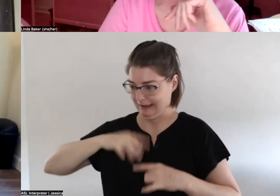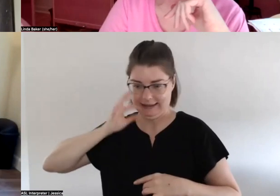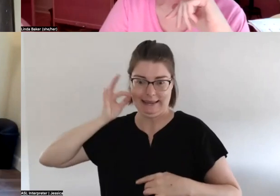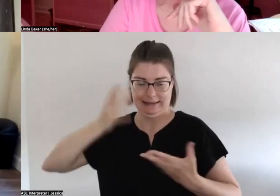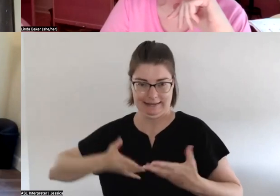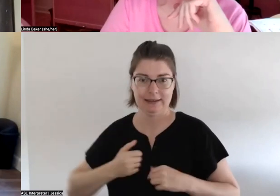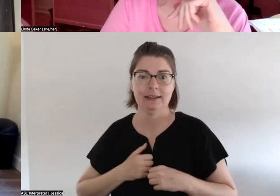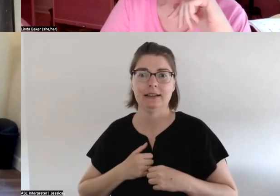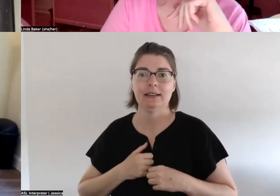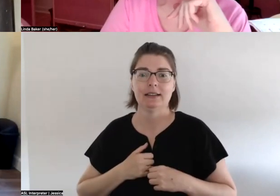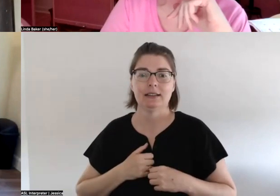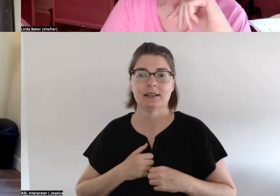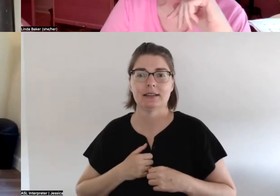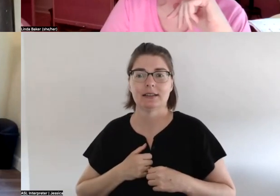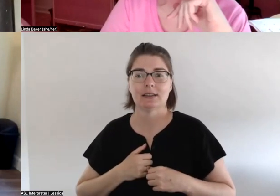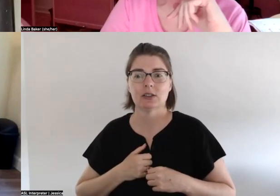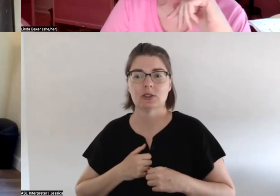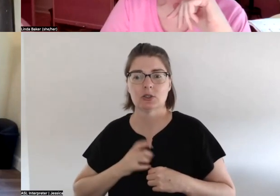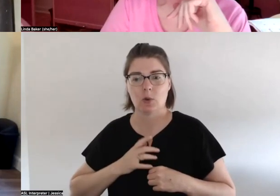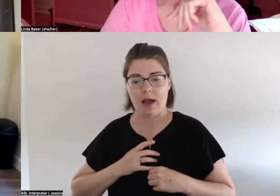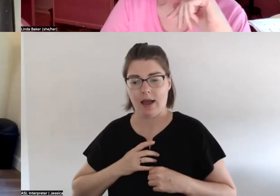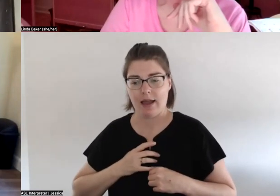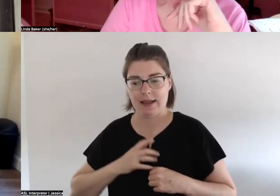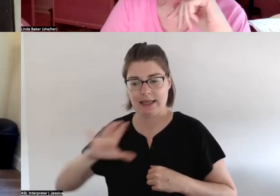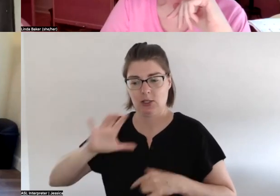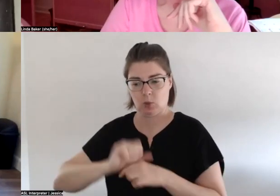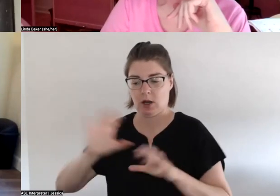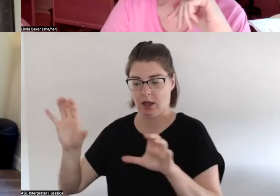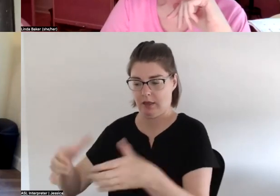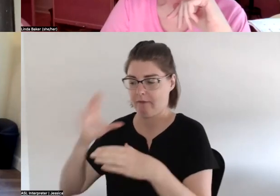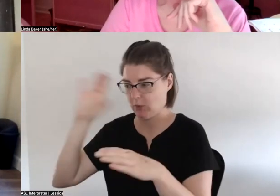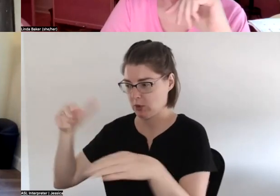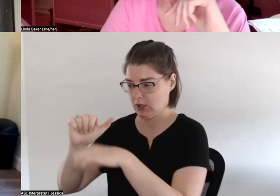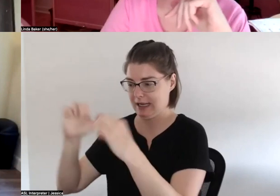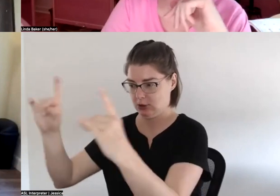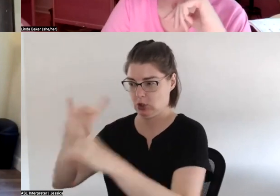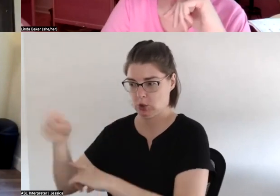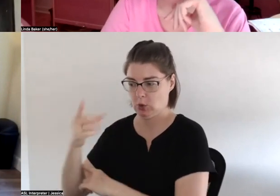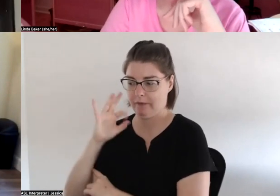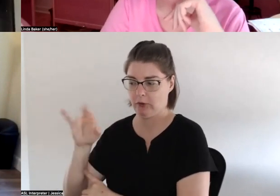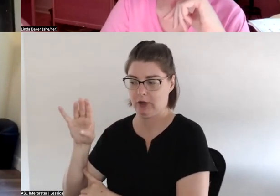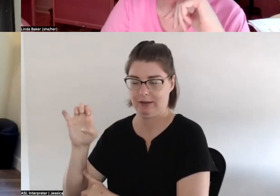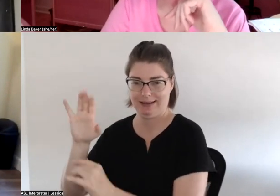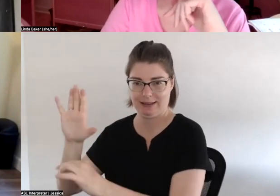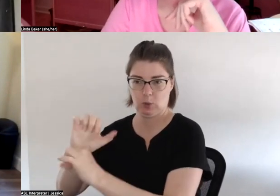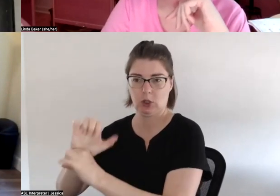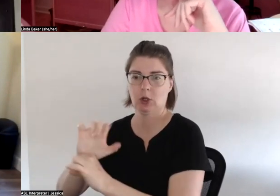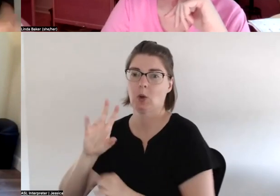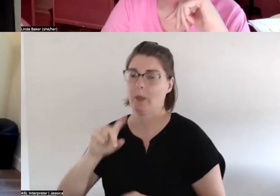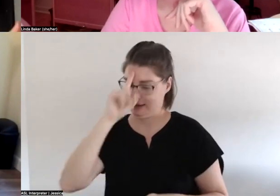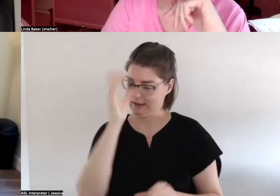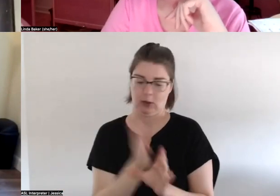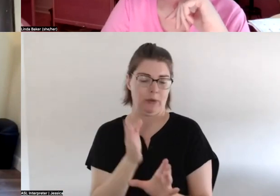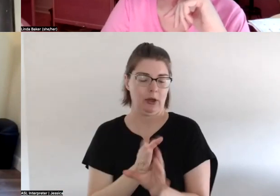compartmentalized in that way with frieri's work that it's education yeah this is psychotherapy